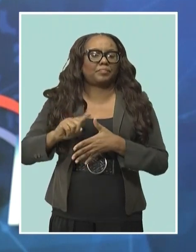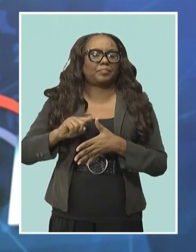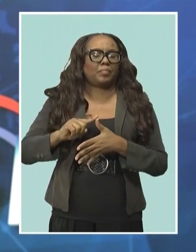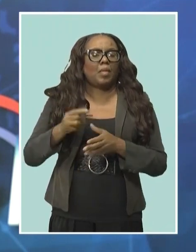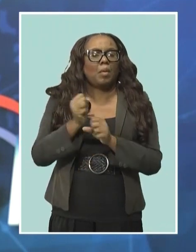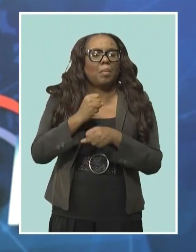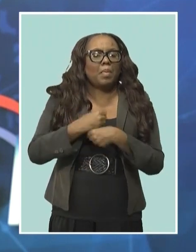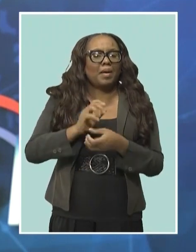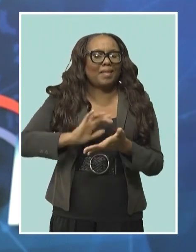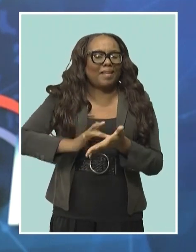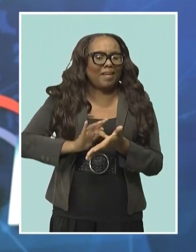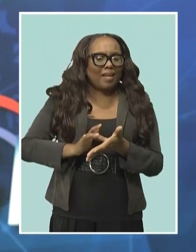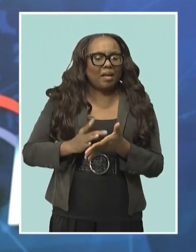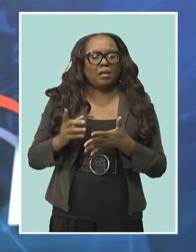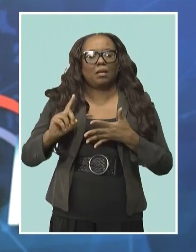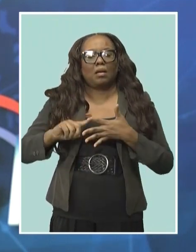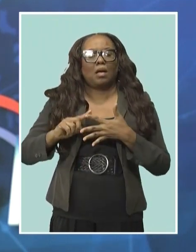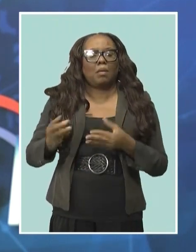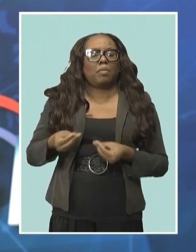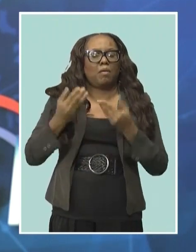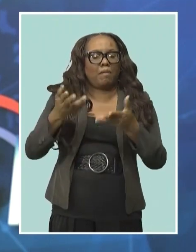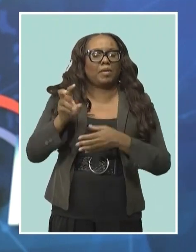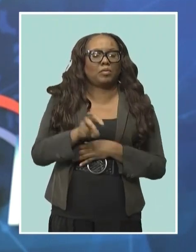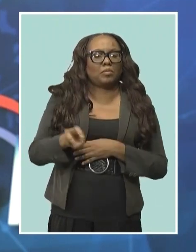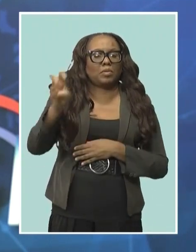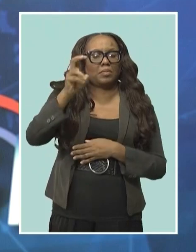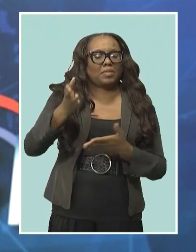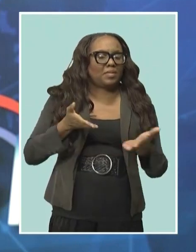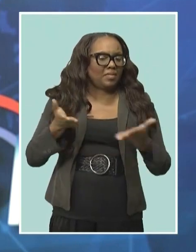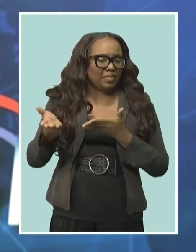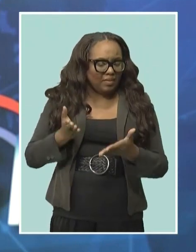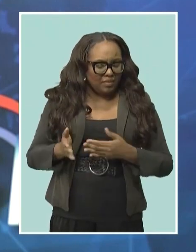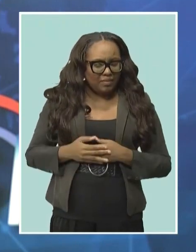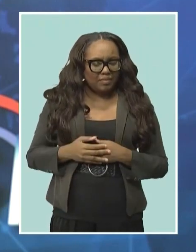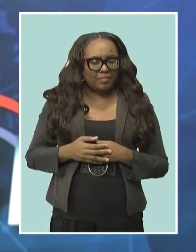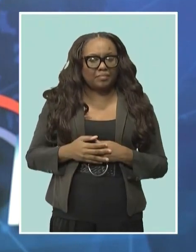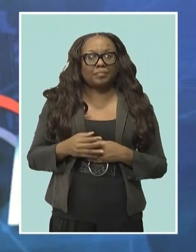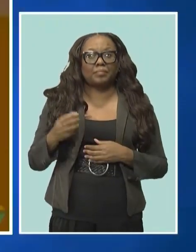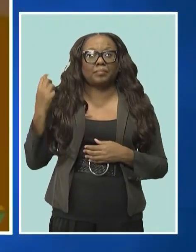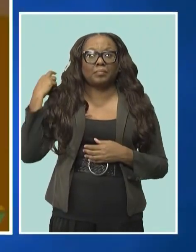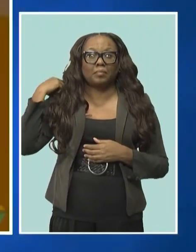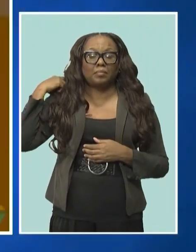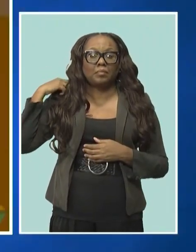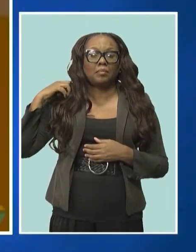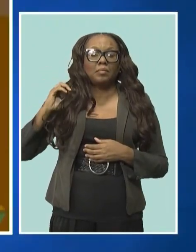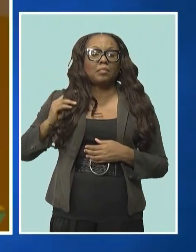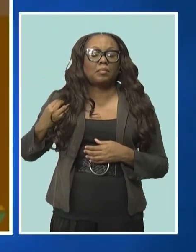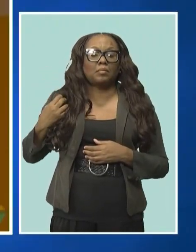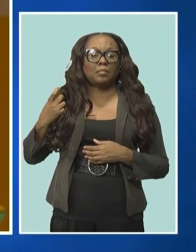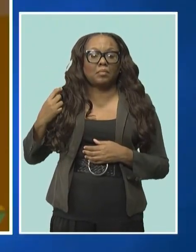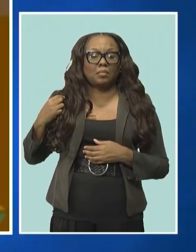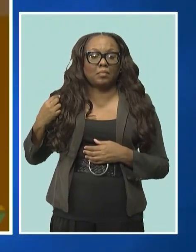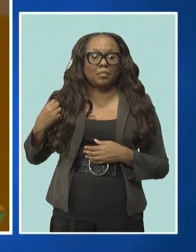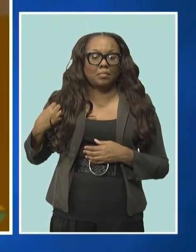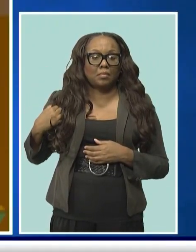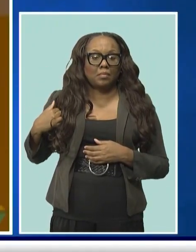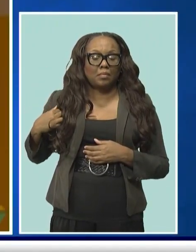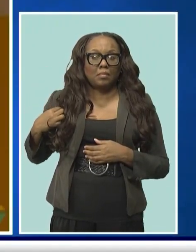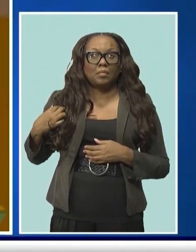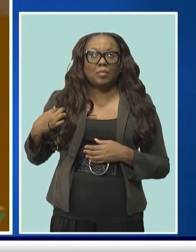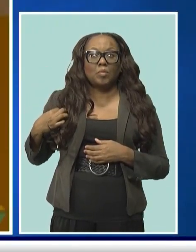pharmaceuticals and provision of tourism services, among others. And it must now also,